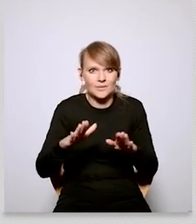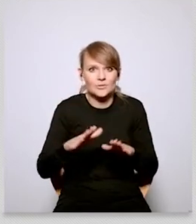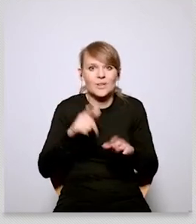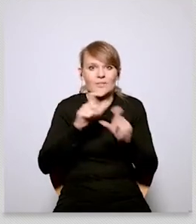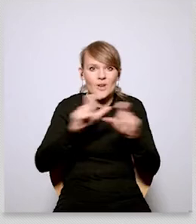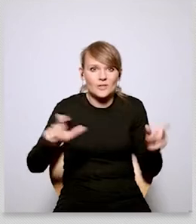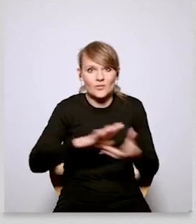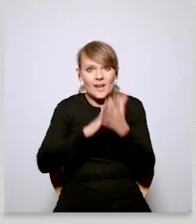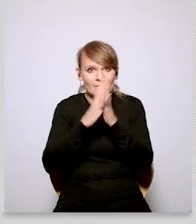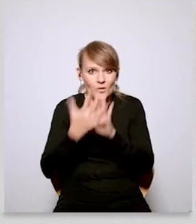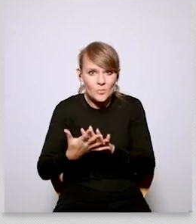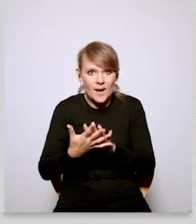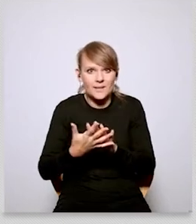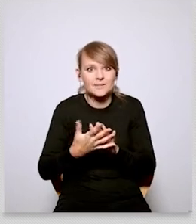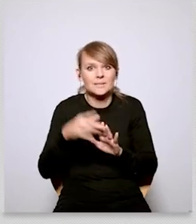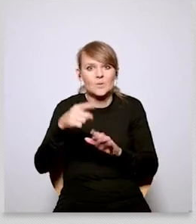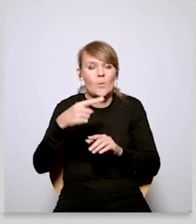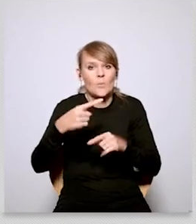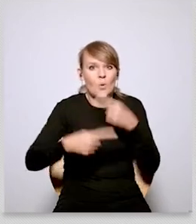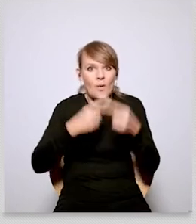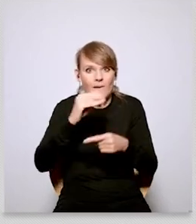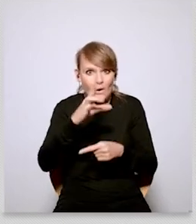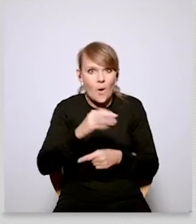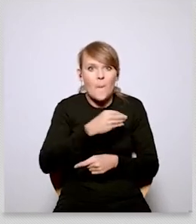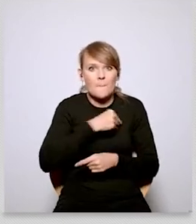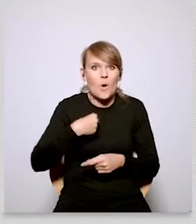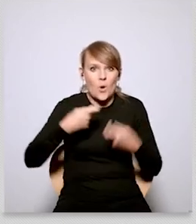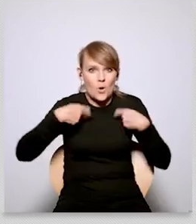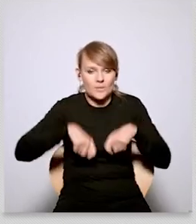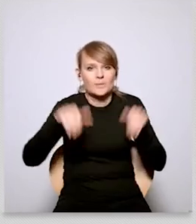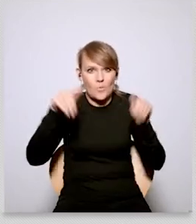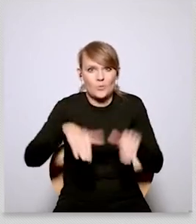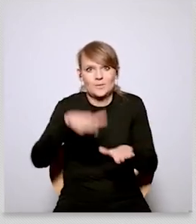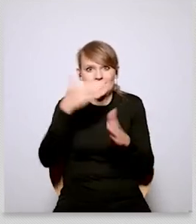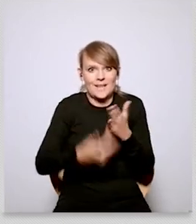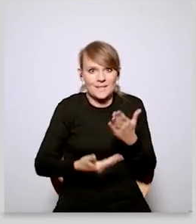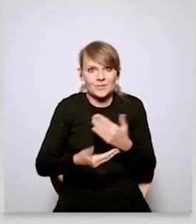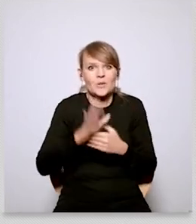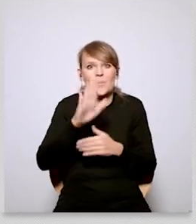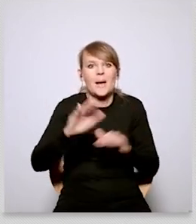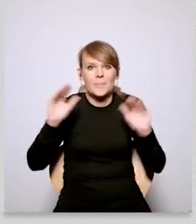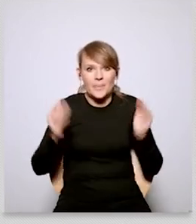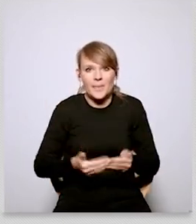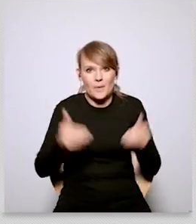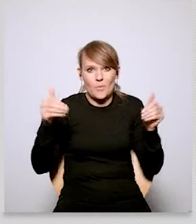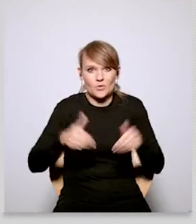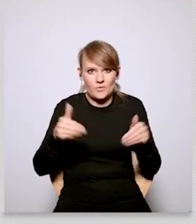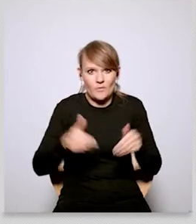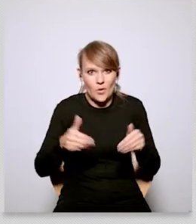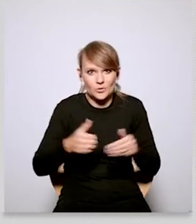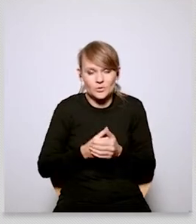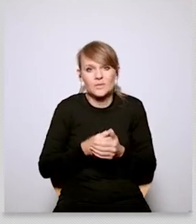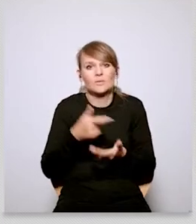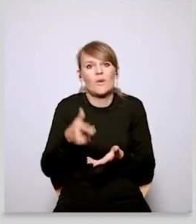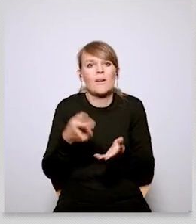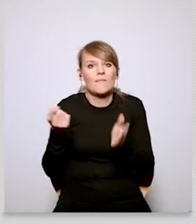example of how the european union is often seen negatively by the polish society even though in